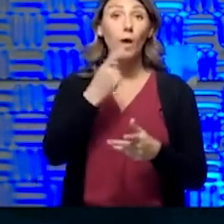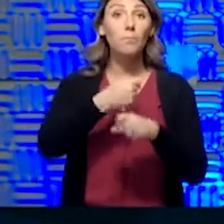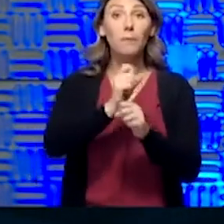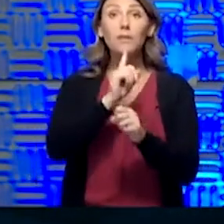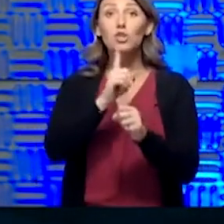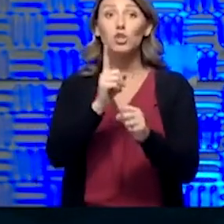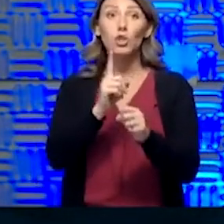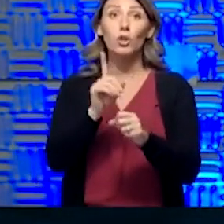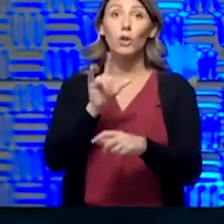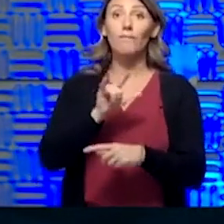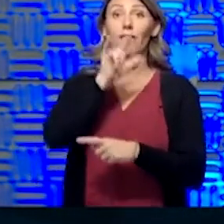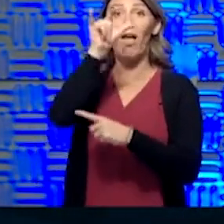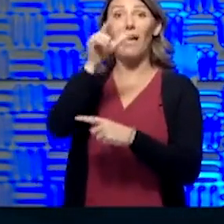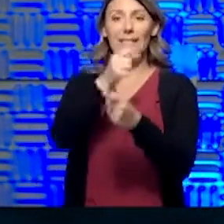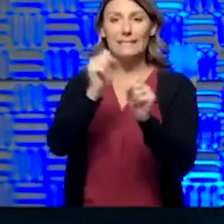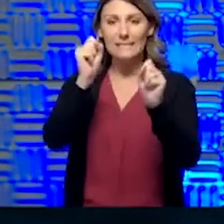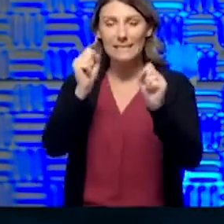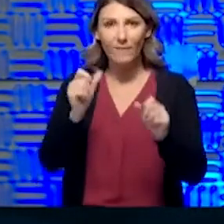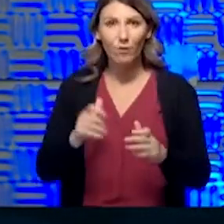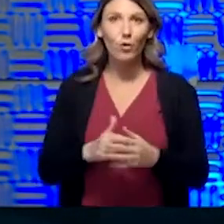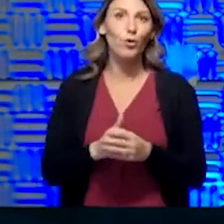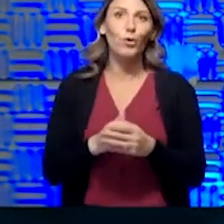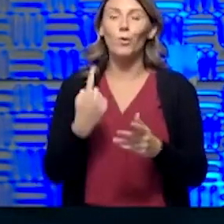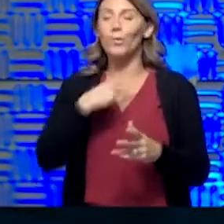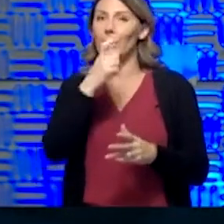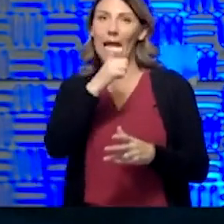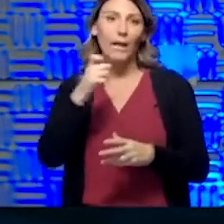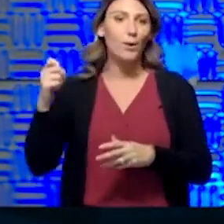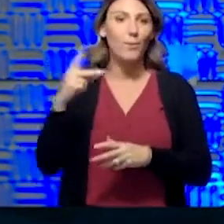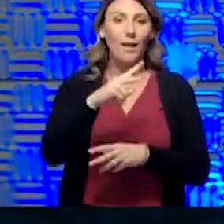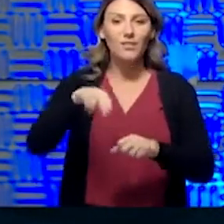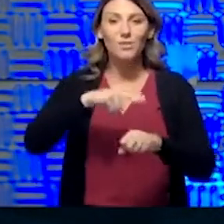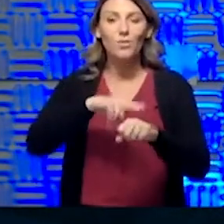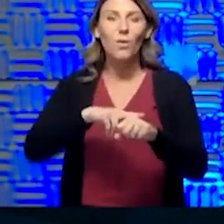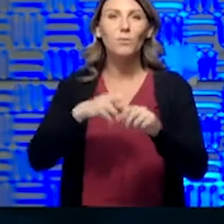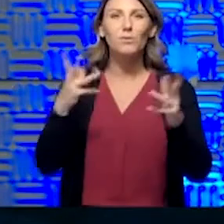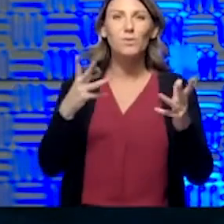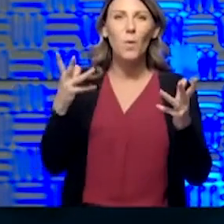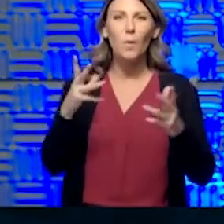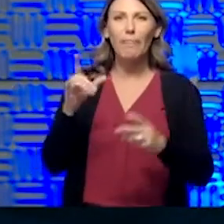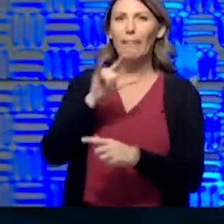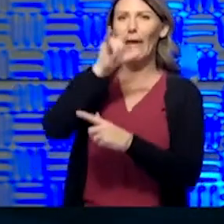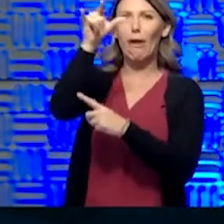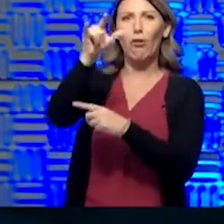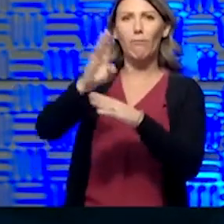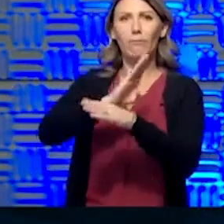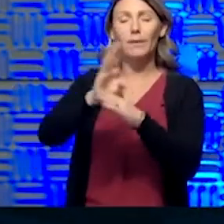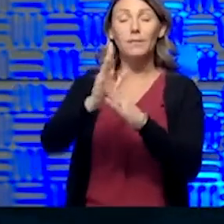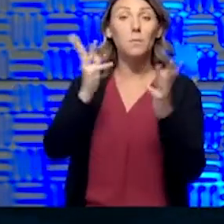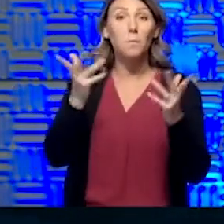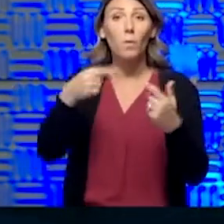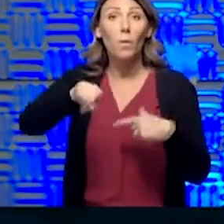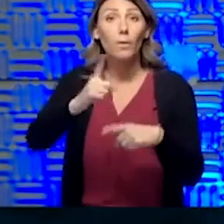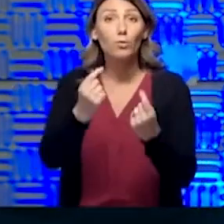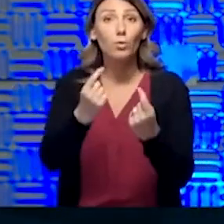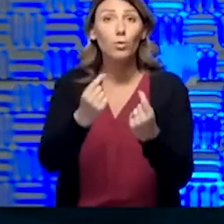doctor said, we probably don't return to things that are normal. So, what are the airlines done to alter the